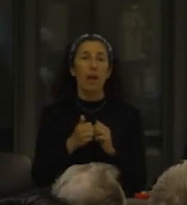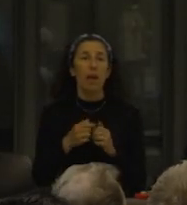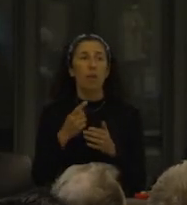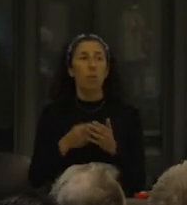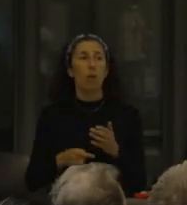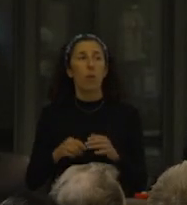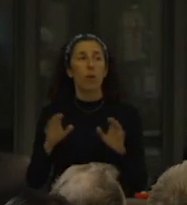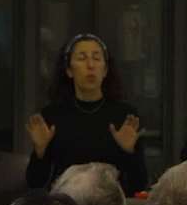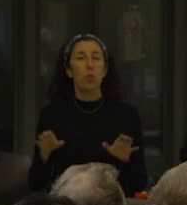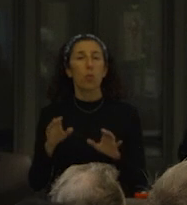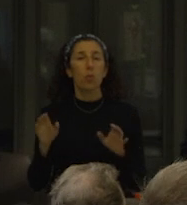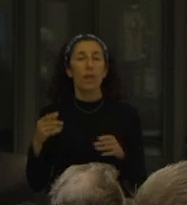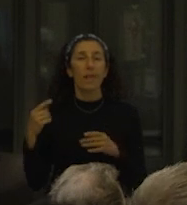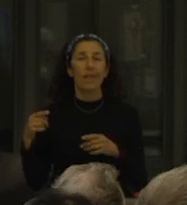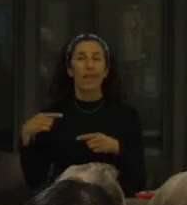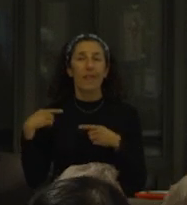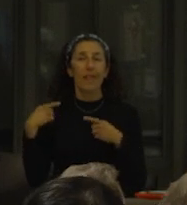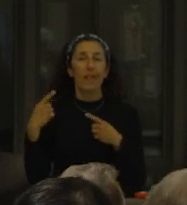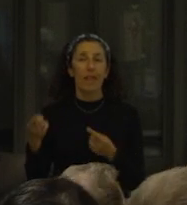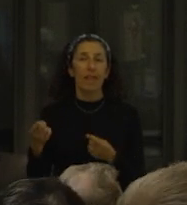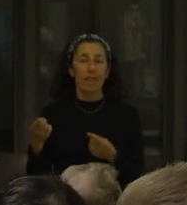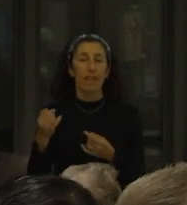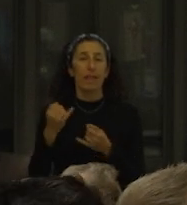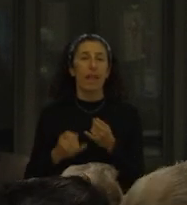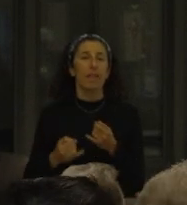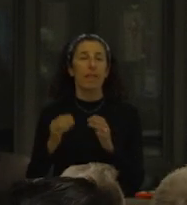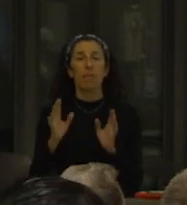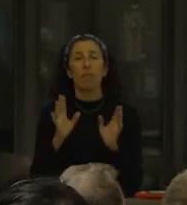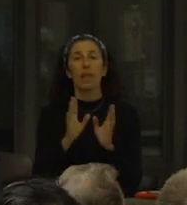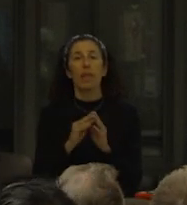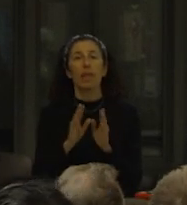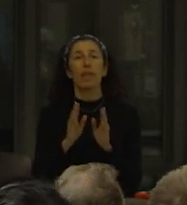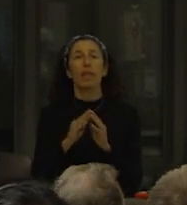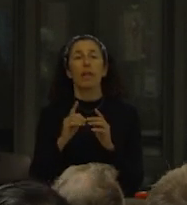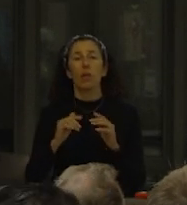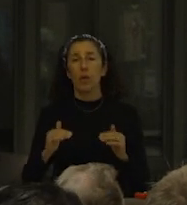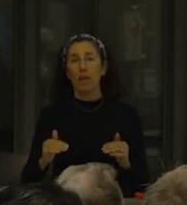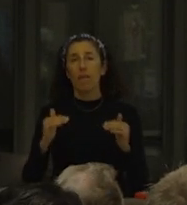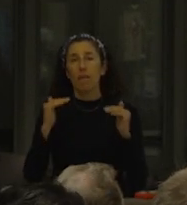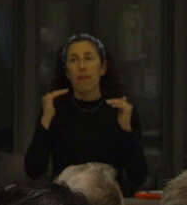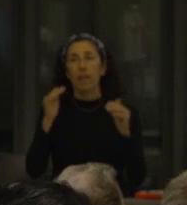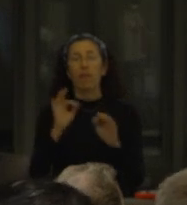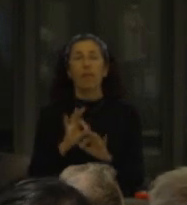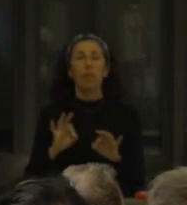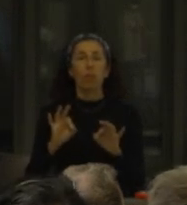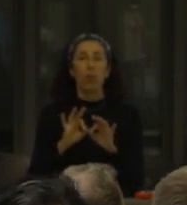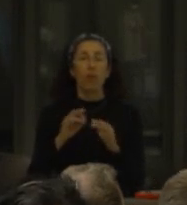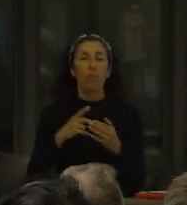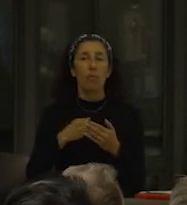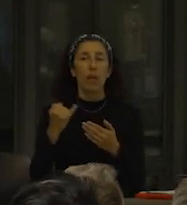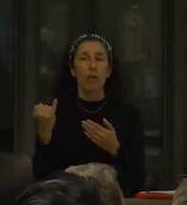since the last time we were together in advancing this critical project our